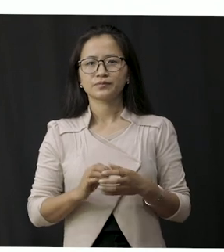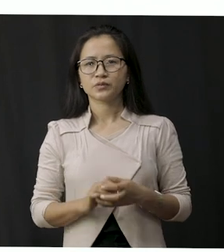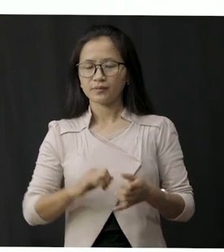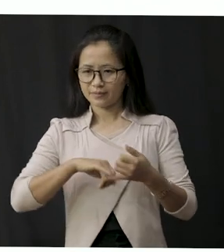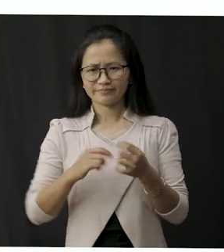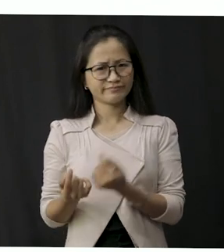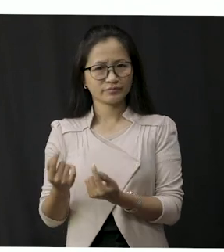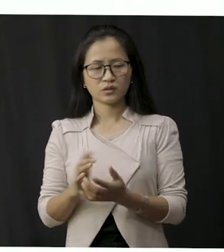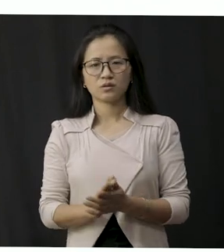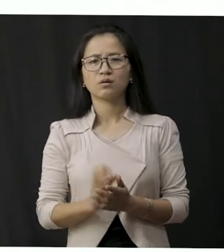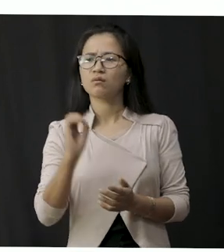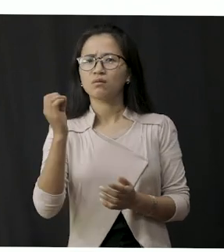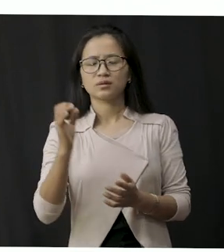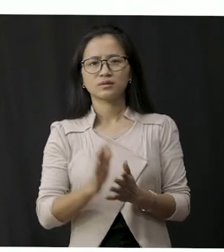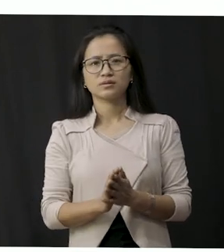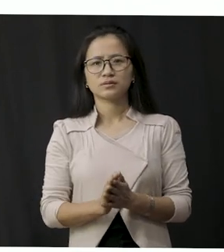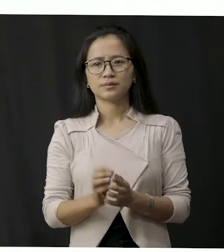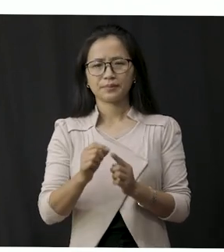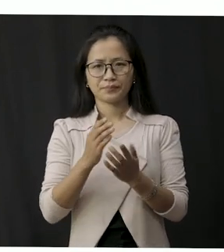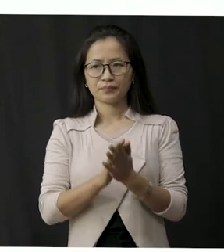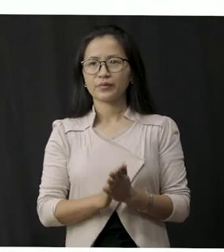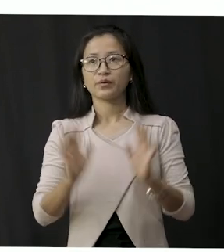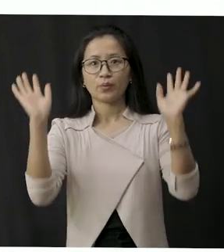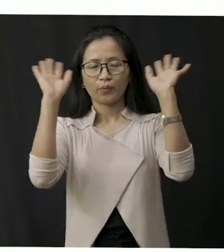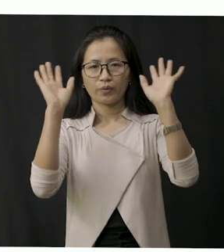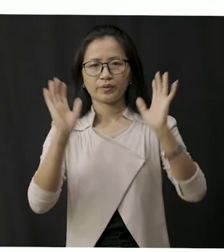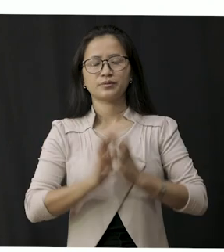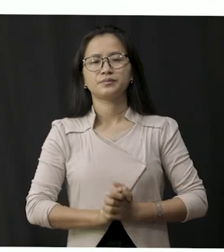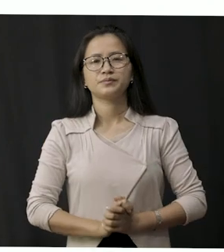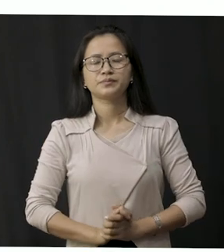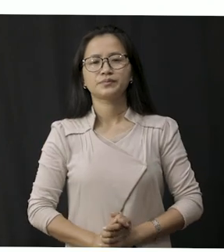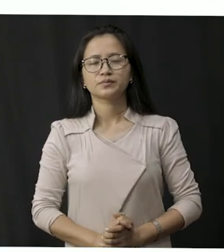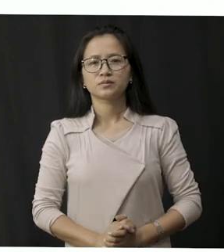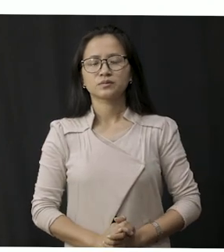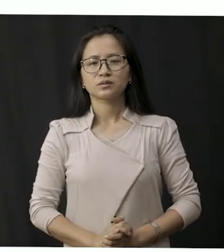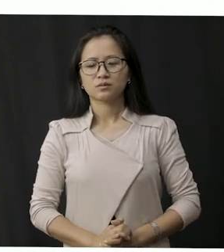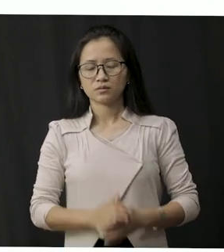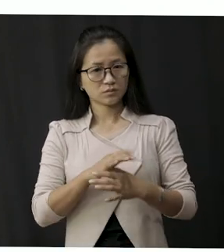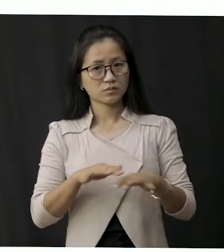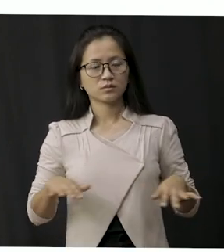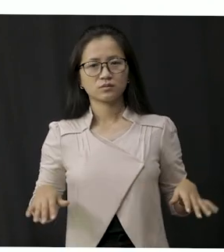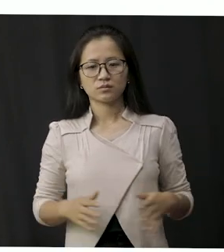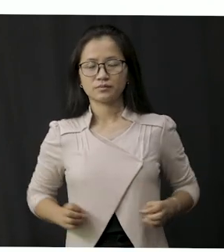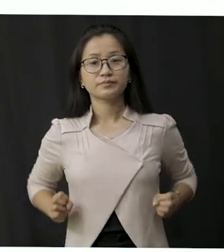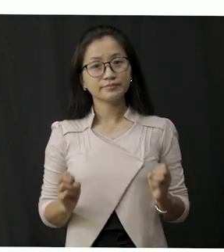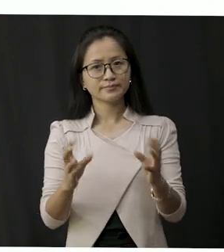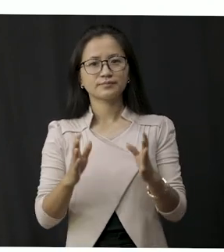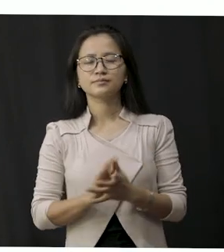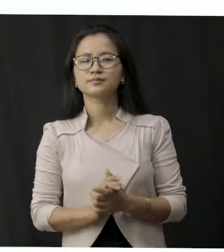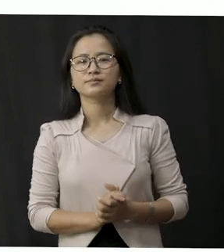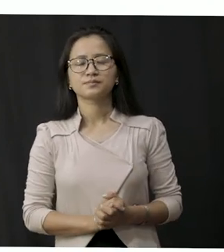situation, occasion, and weather. Okay so students let's get started.